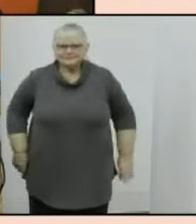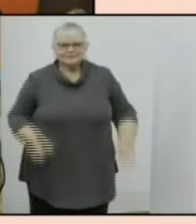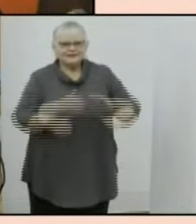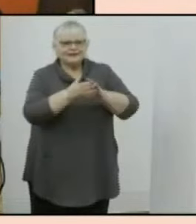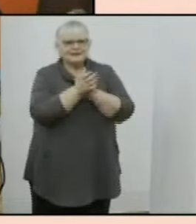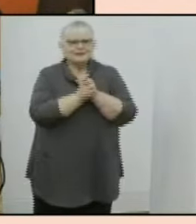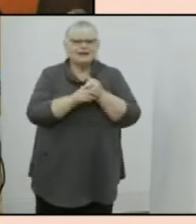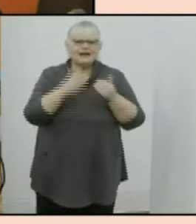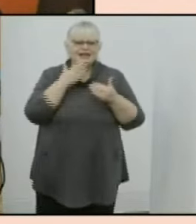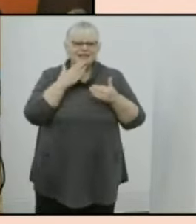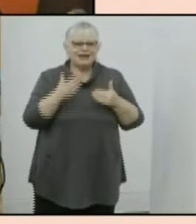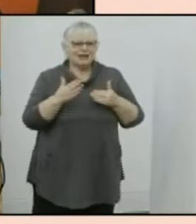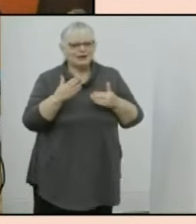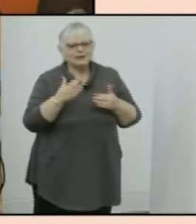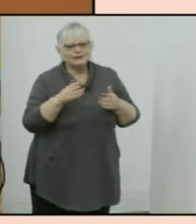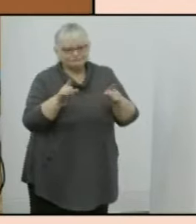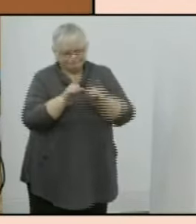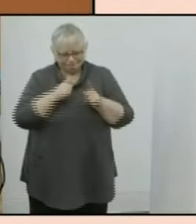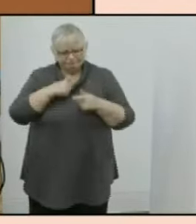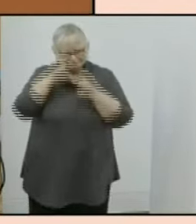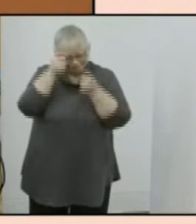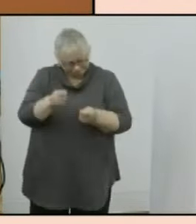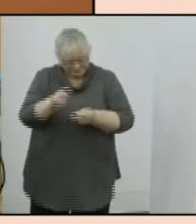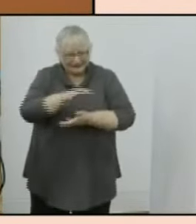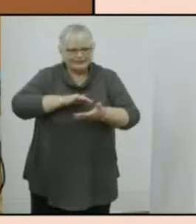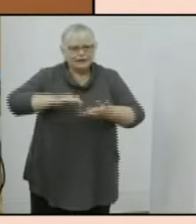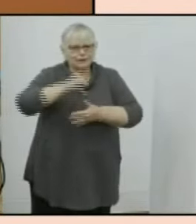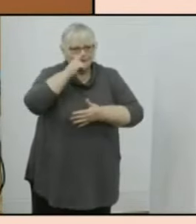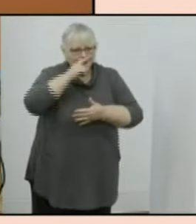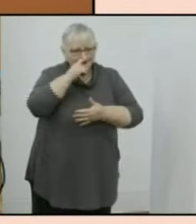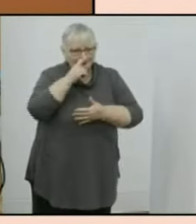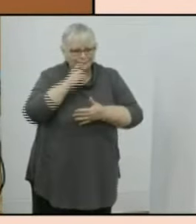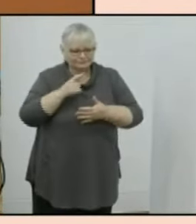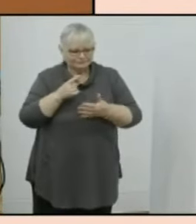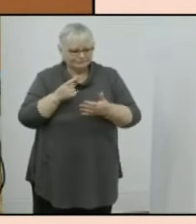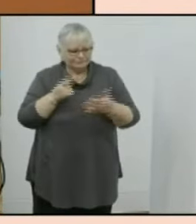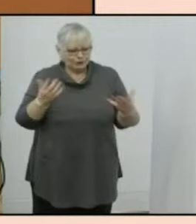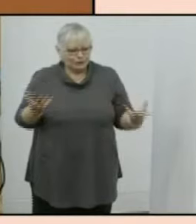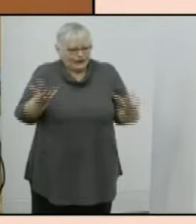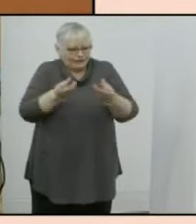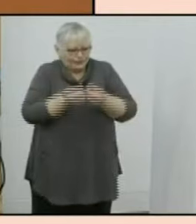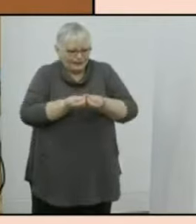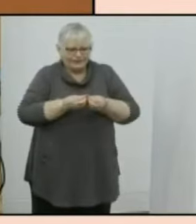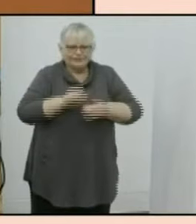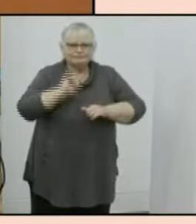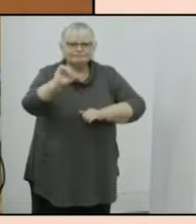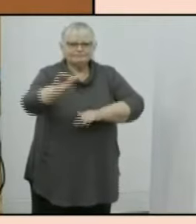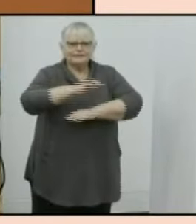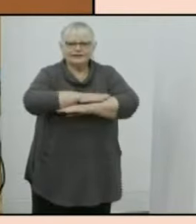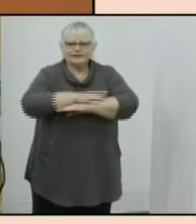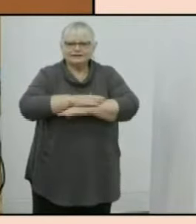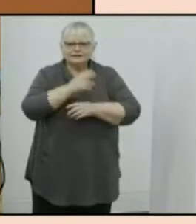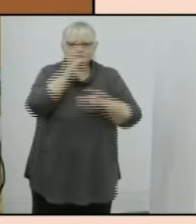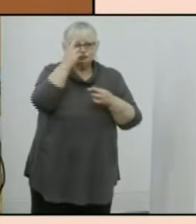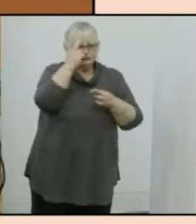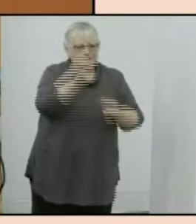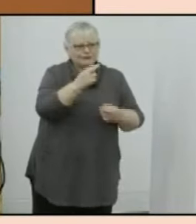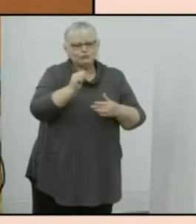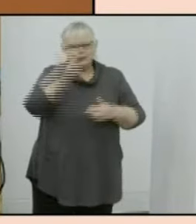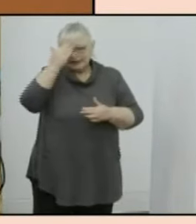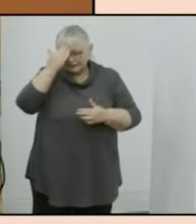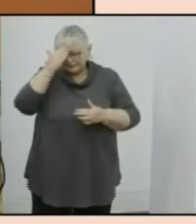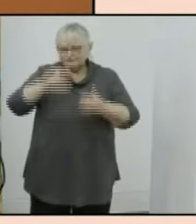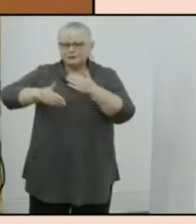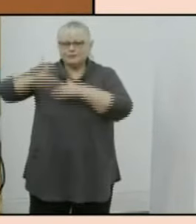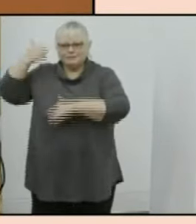well thanks very much and can i too acknowledge the nana wal people in whose lands were gathered today and pay my respects to elders past and present